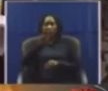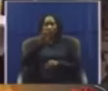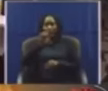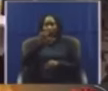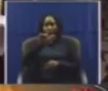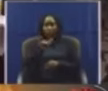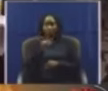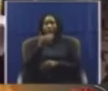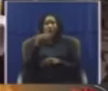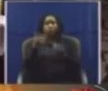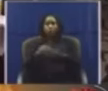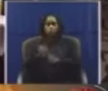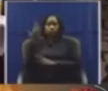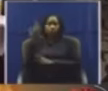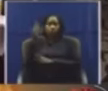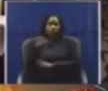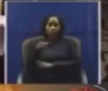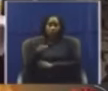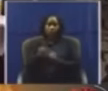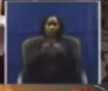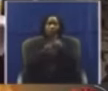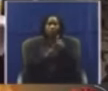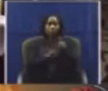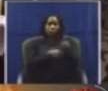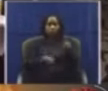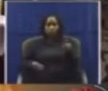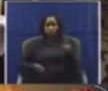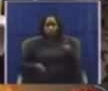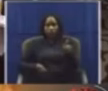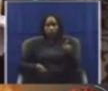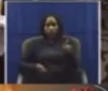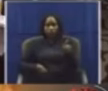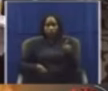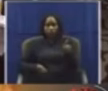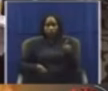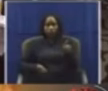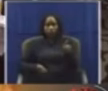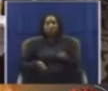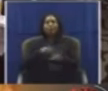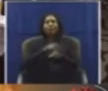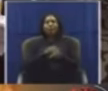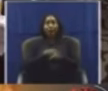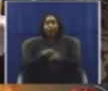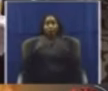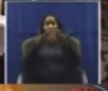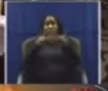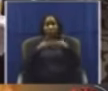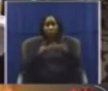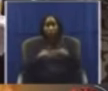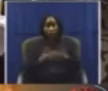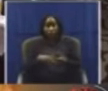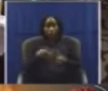Thank you, Speaker, Deputy President. When the integration process of the